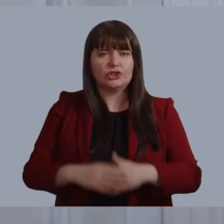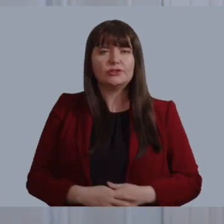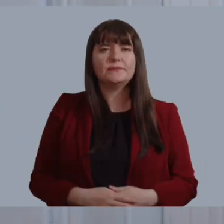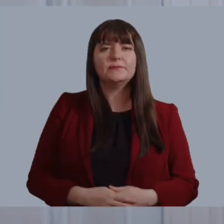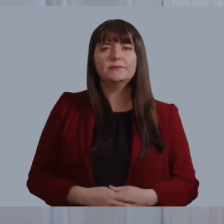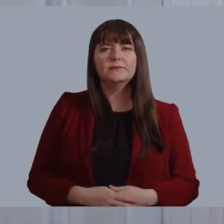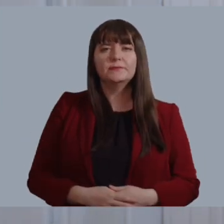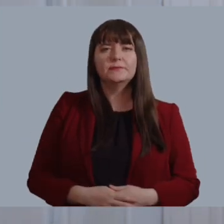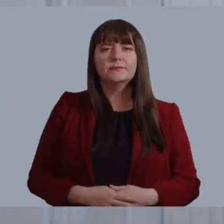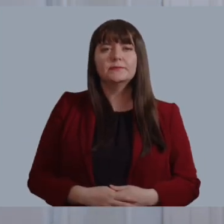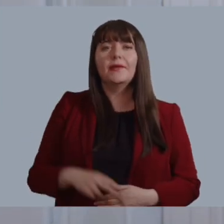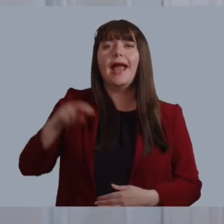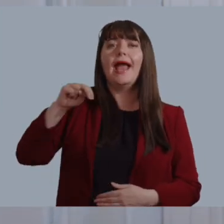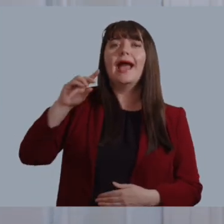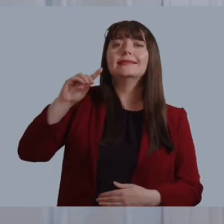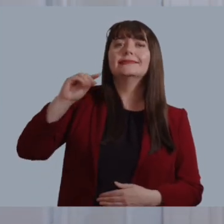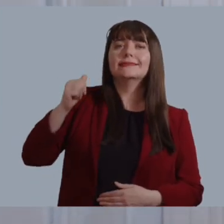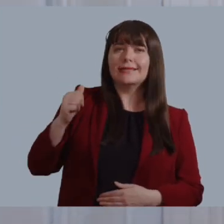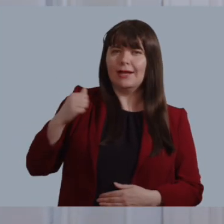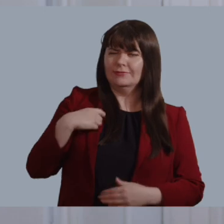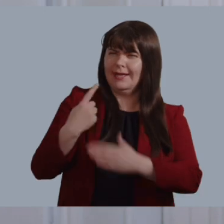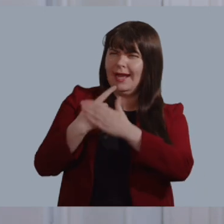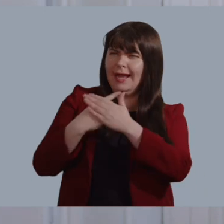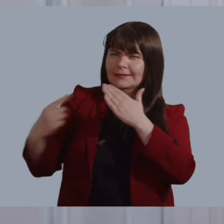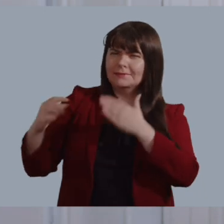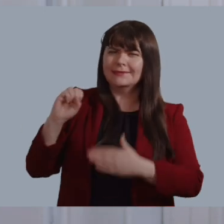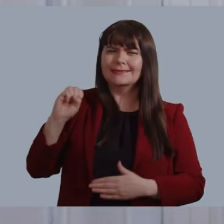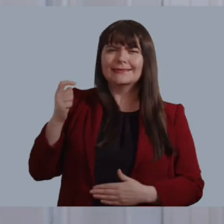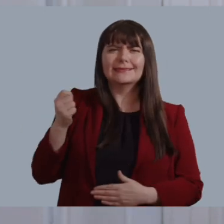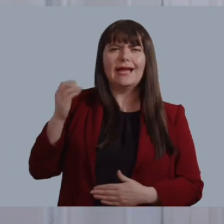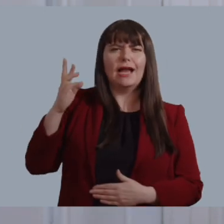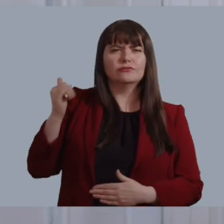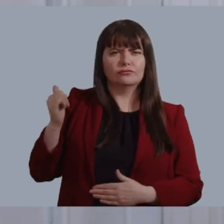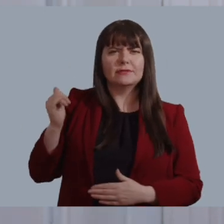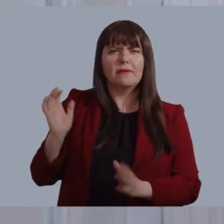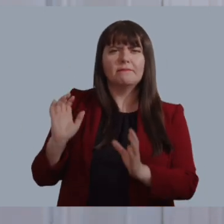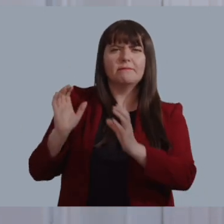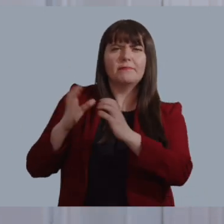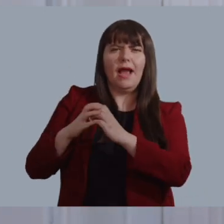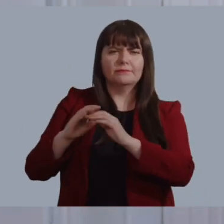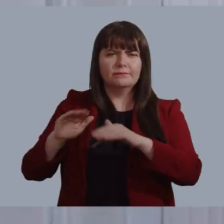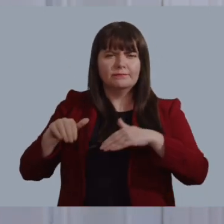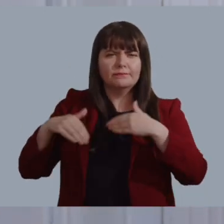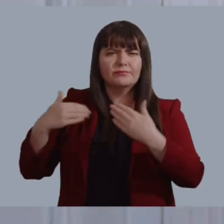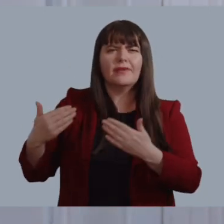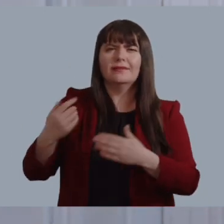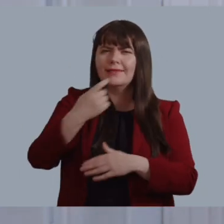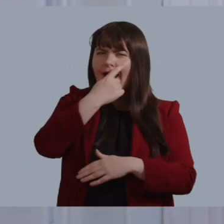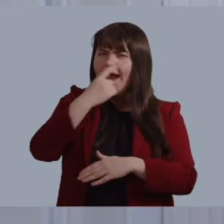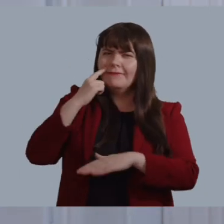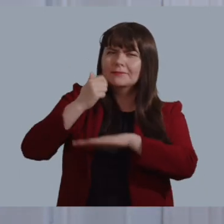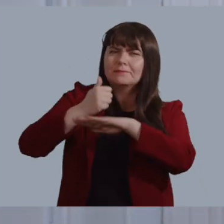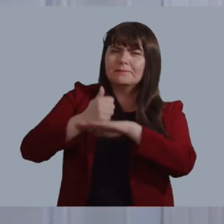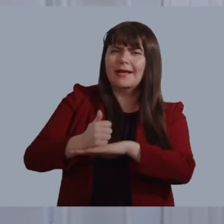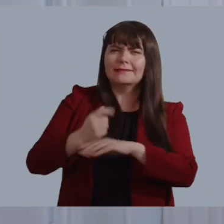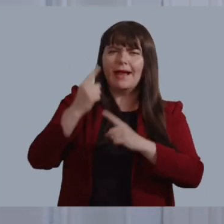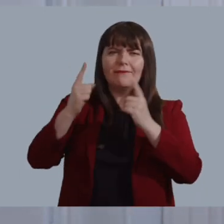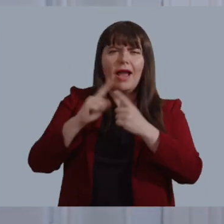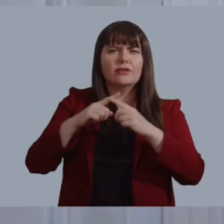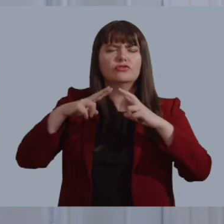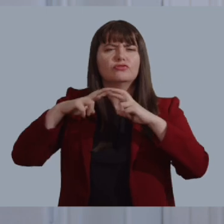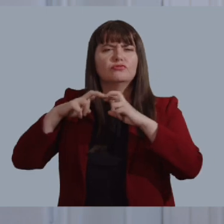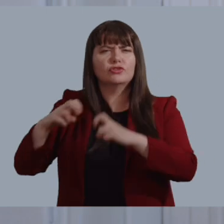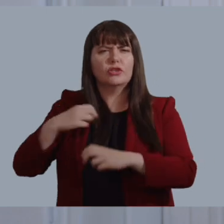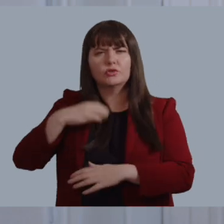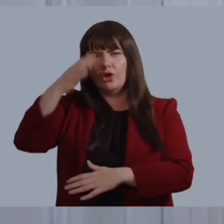or the NDA for short. The NDA is the independent statutory body providing evidence